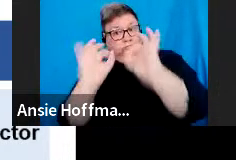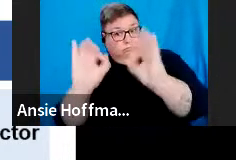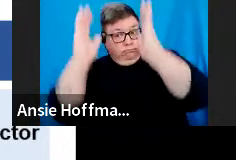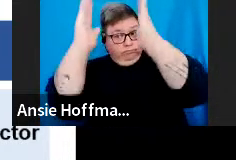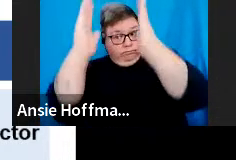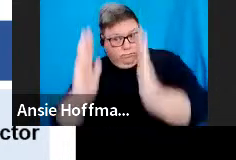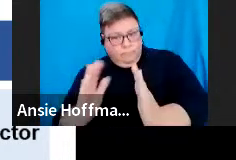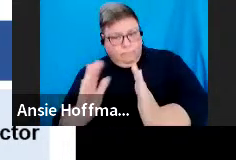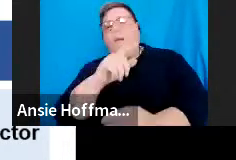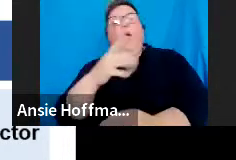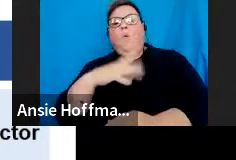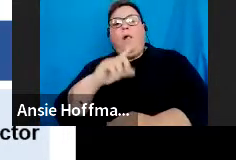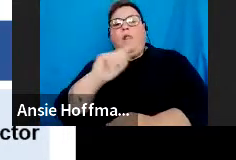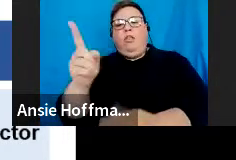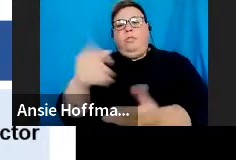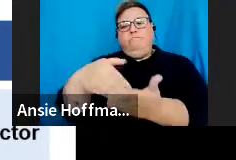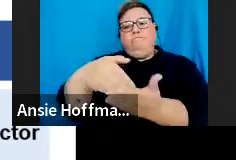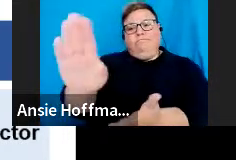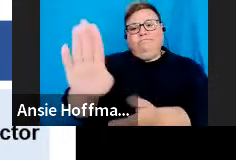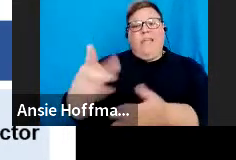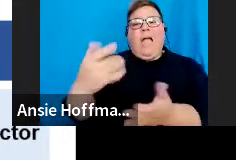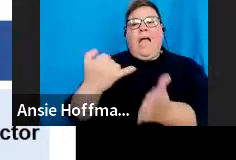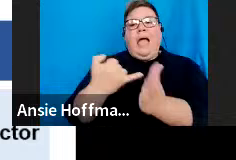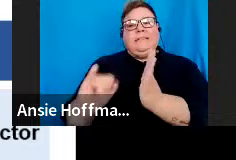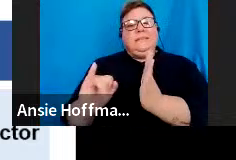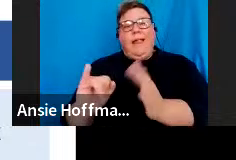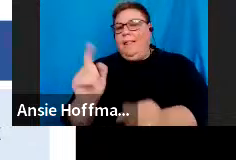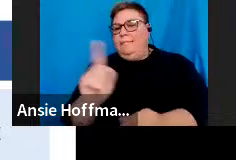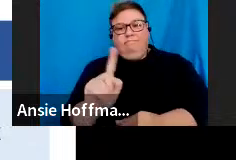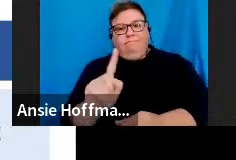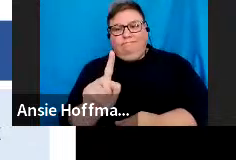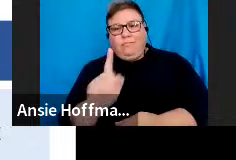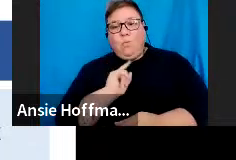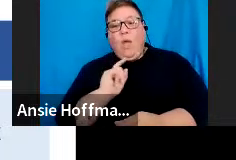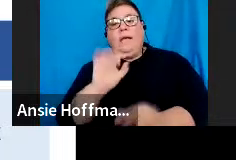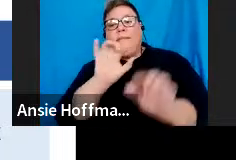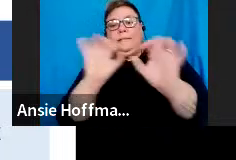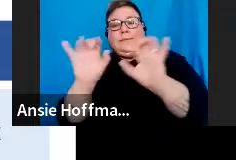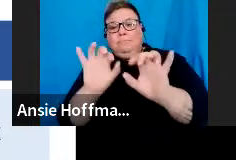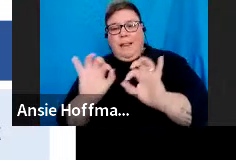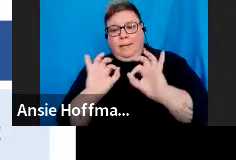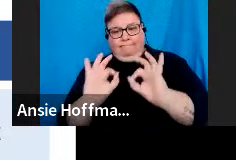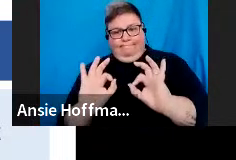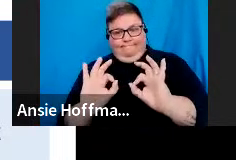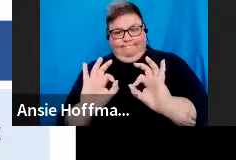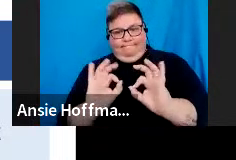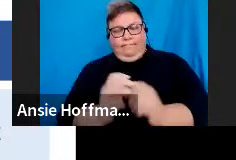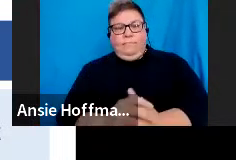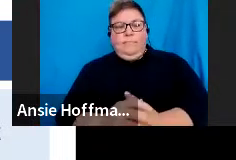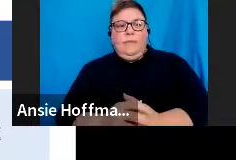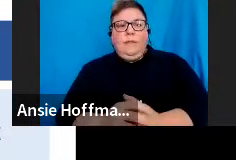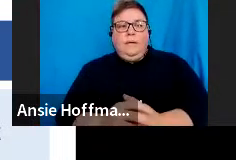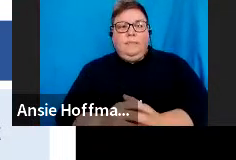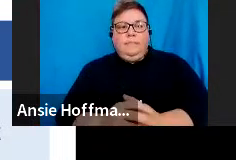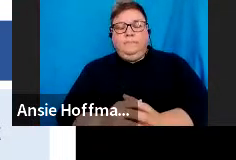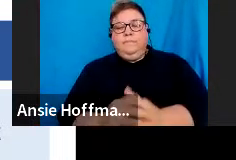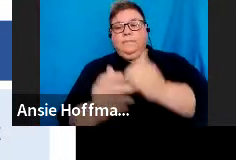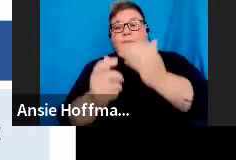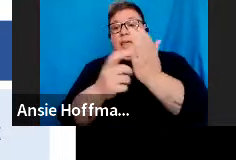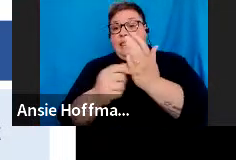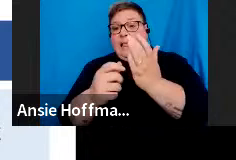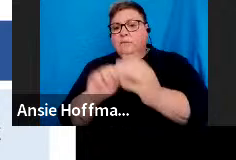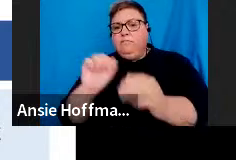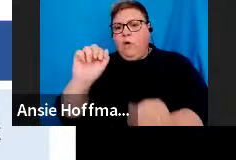rejection of the directive application. All right. The tax rates related to